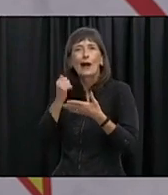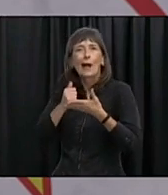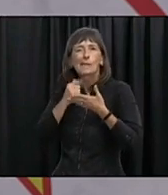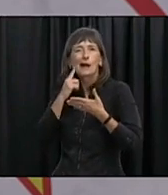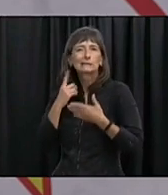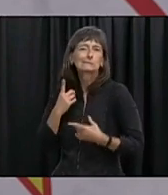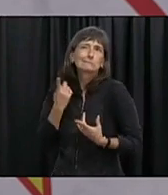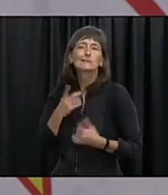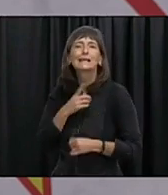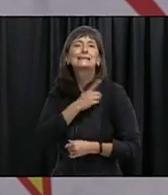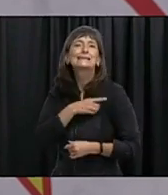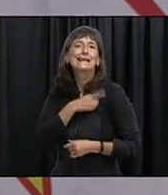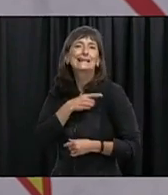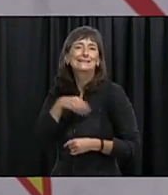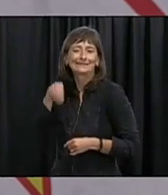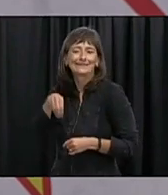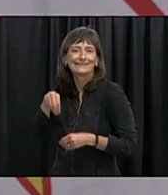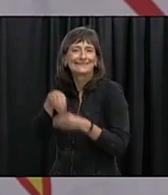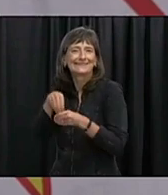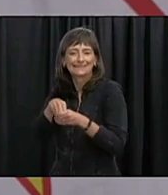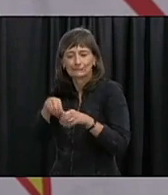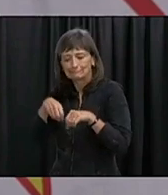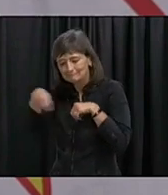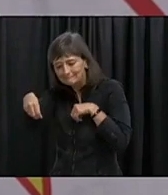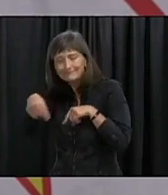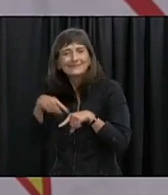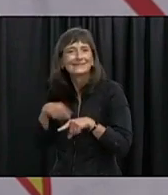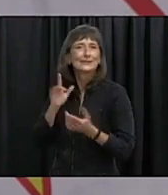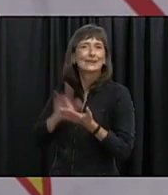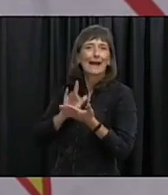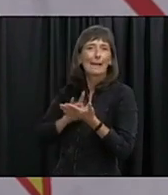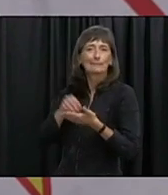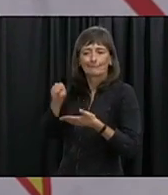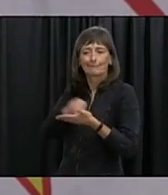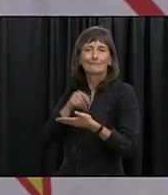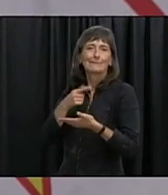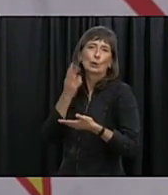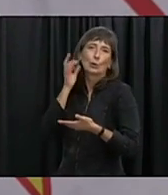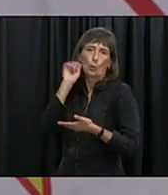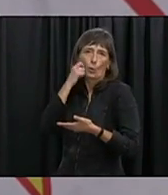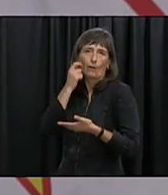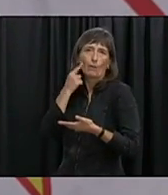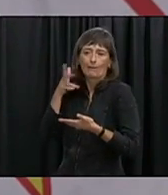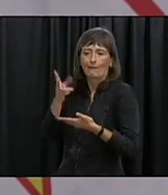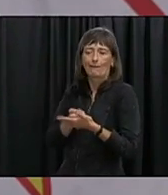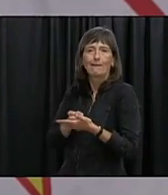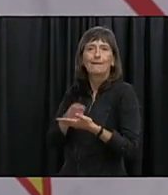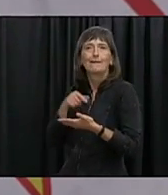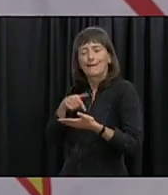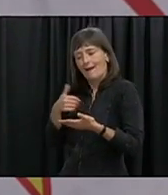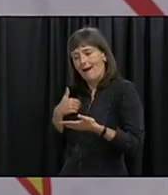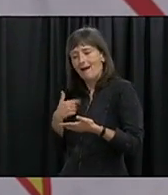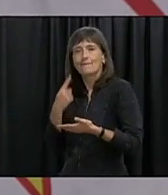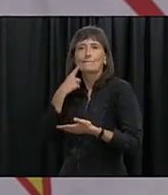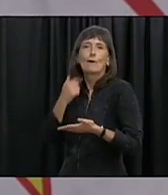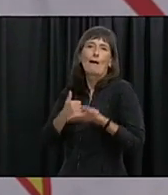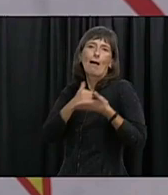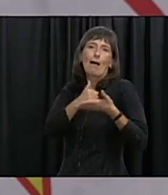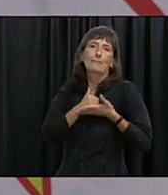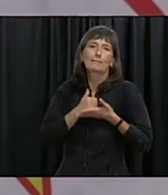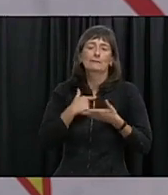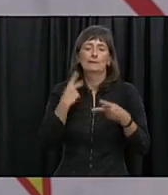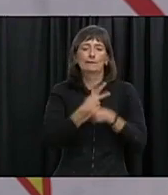kit, if you like. And the COVID app is a really important one for us. And I would really like to encourage people to download that and